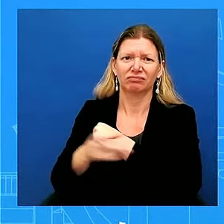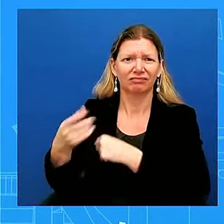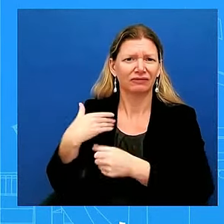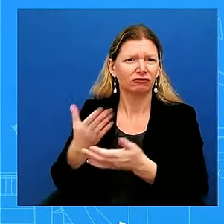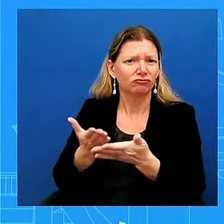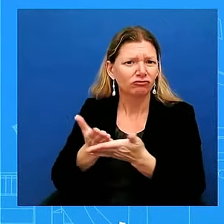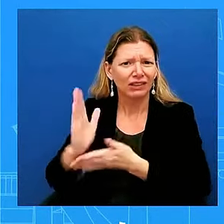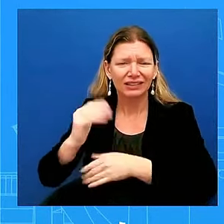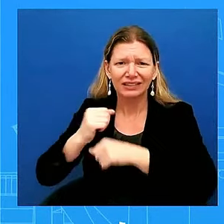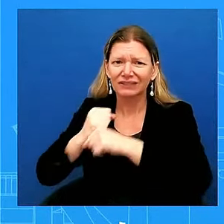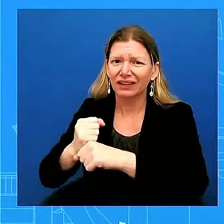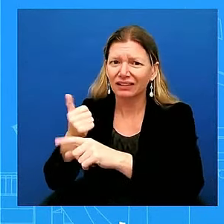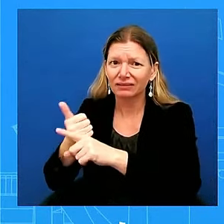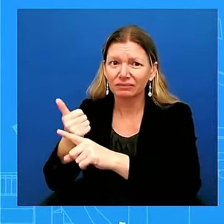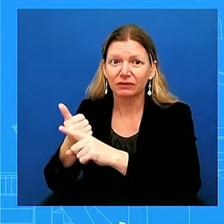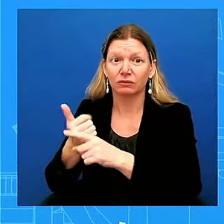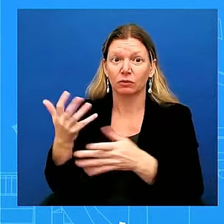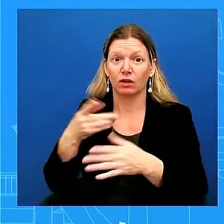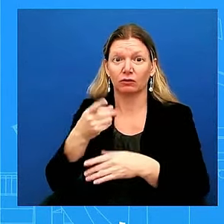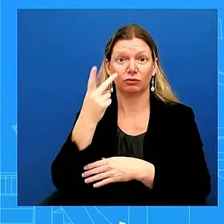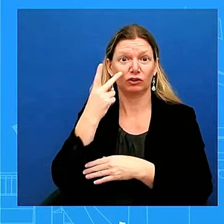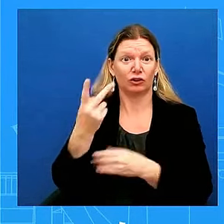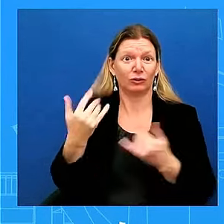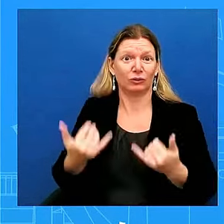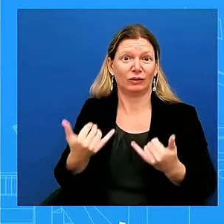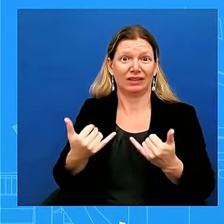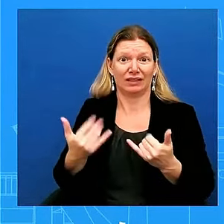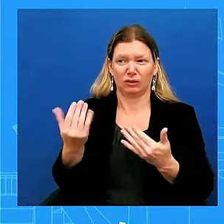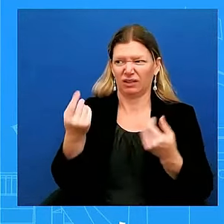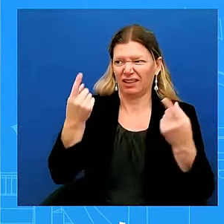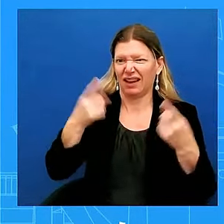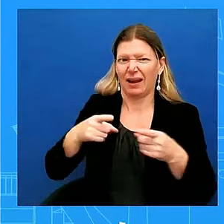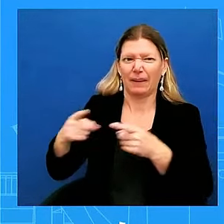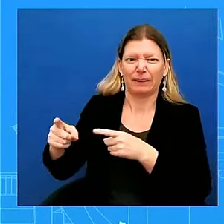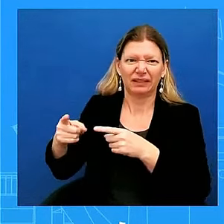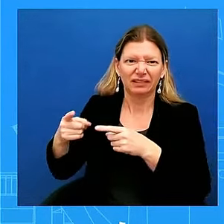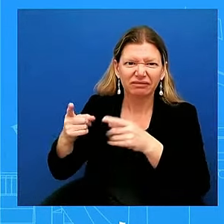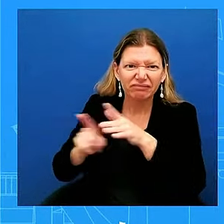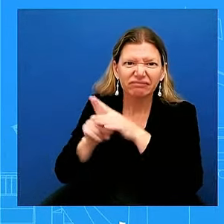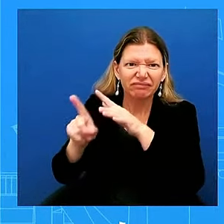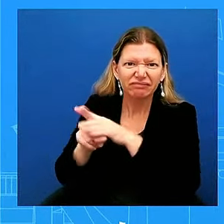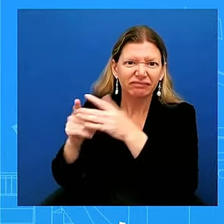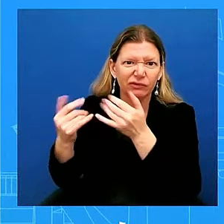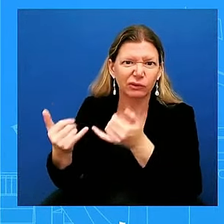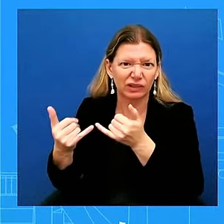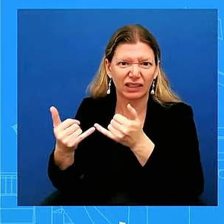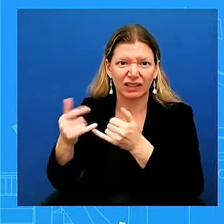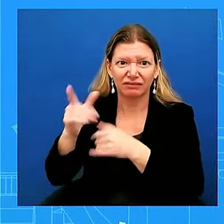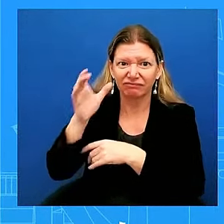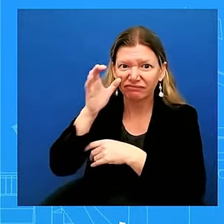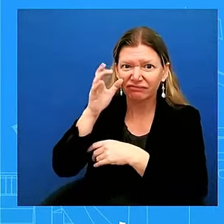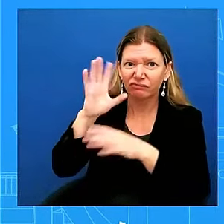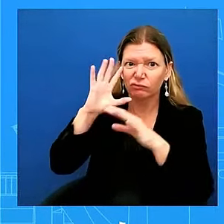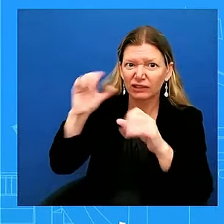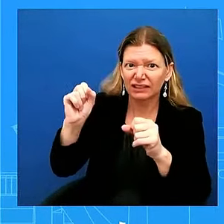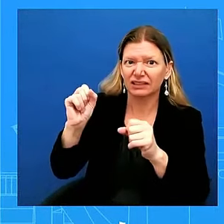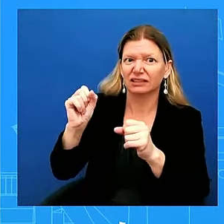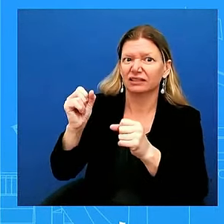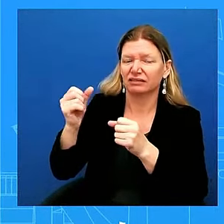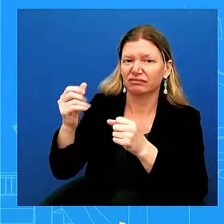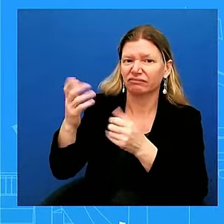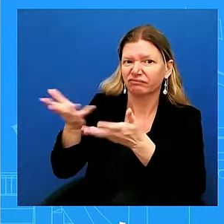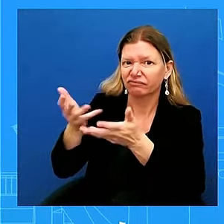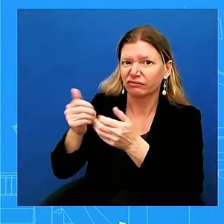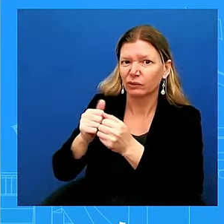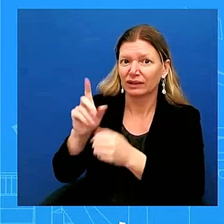developments of what you saw today, and what you heard from the President directing the Department of Defense to make sure that we assist Israel